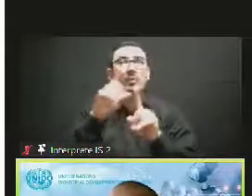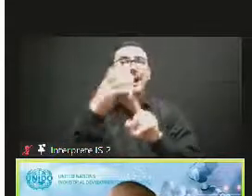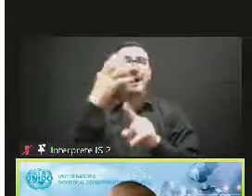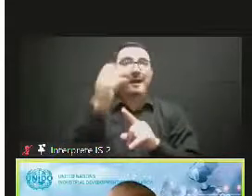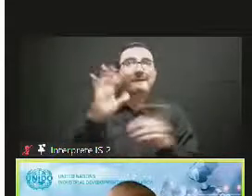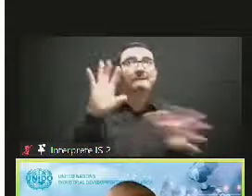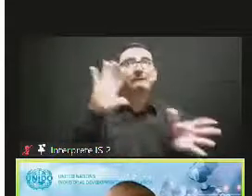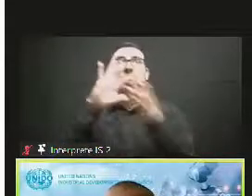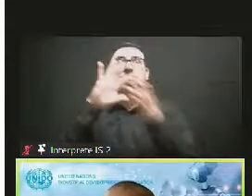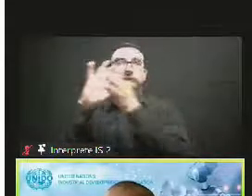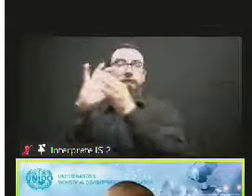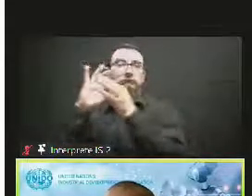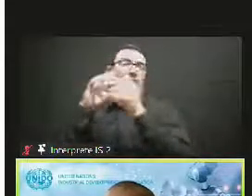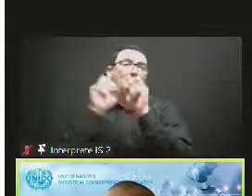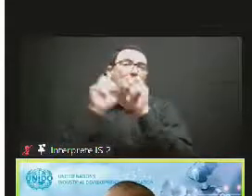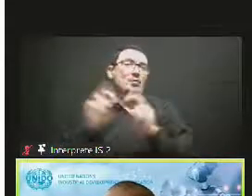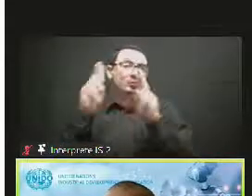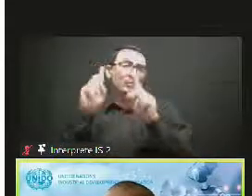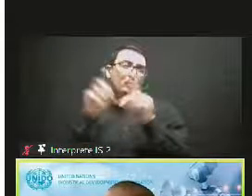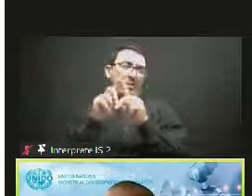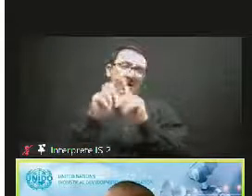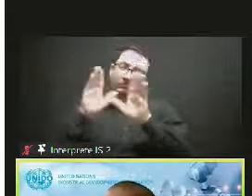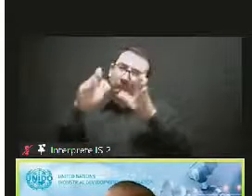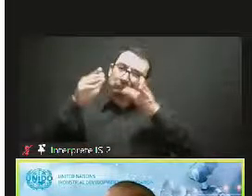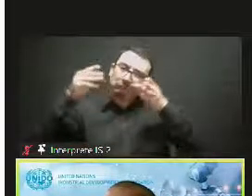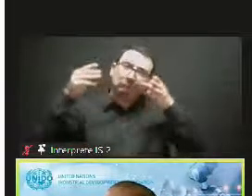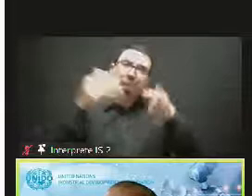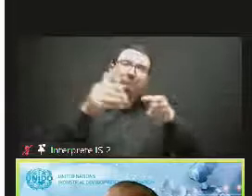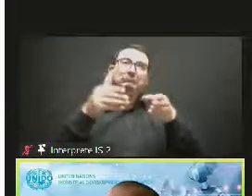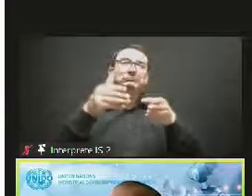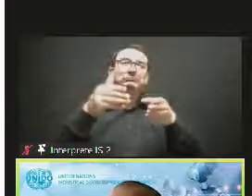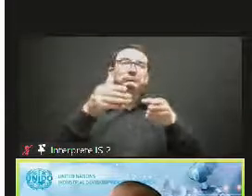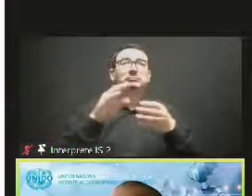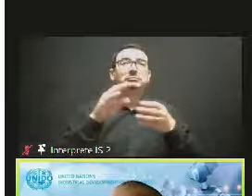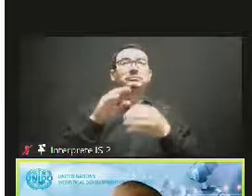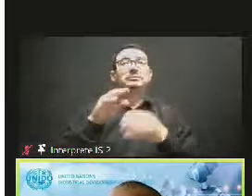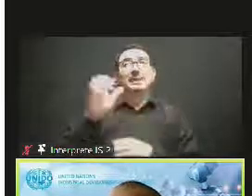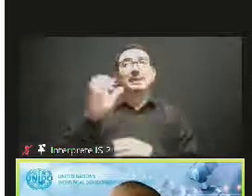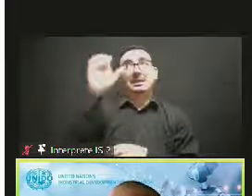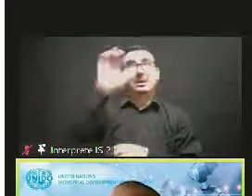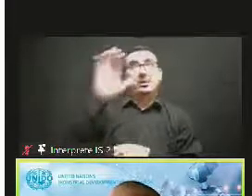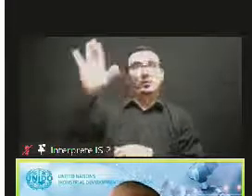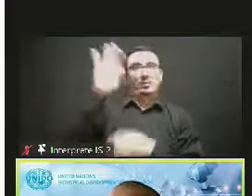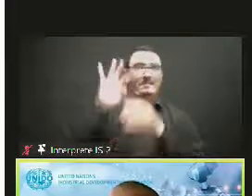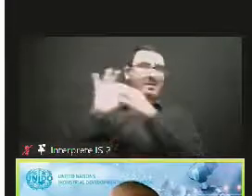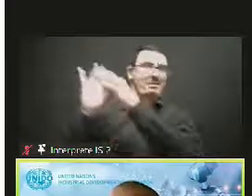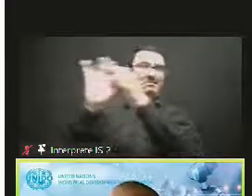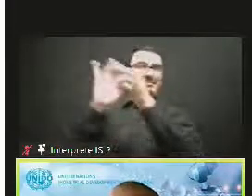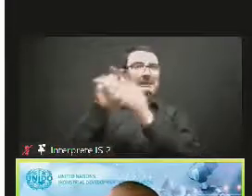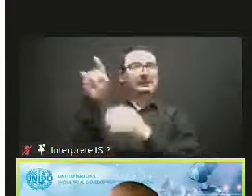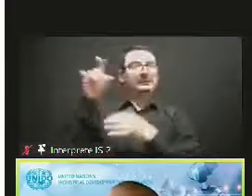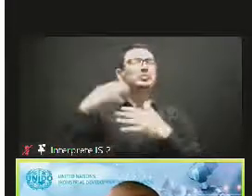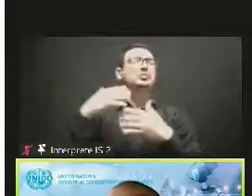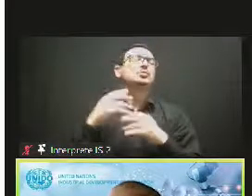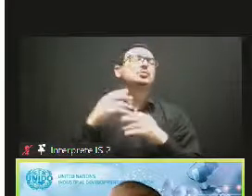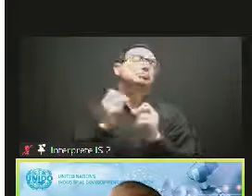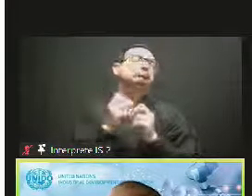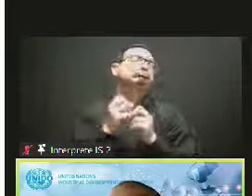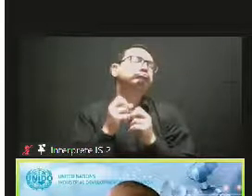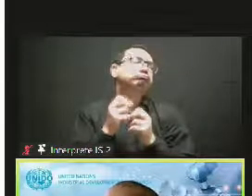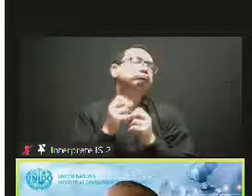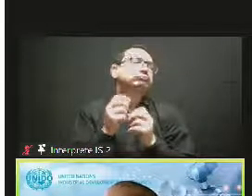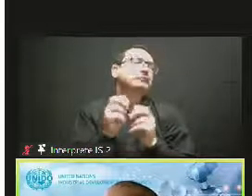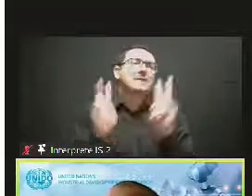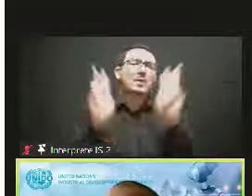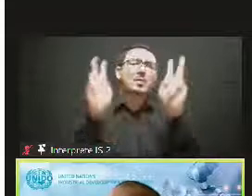can be very valuable, particularly on the establishing of creative hubs